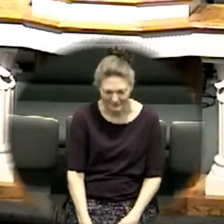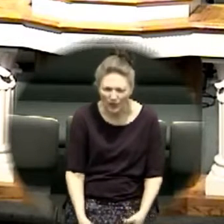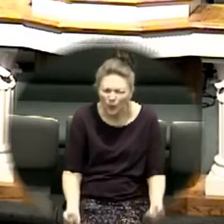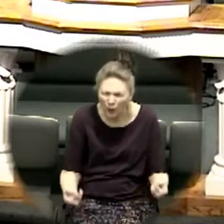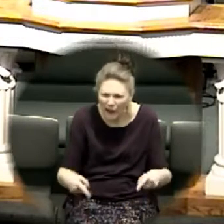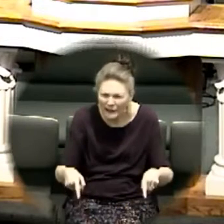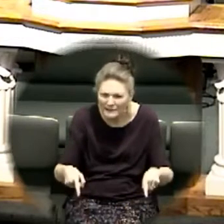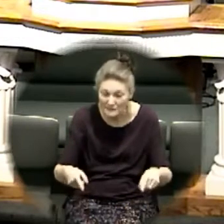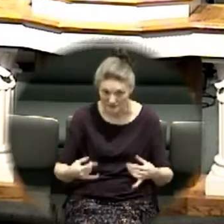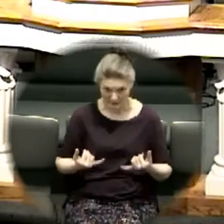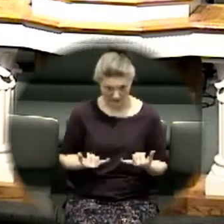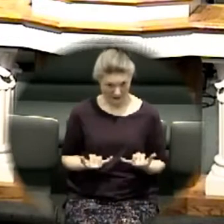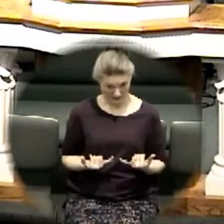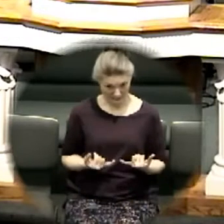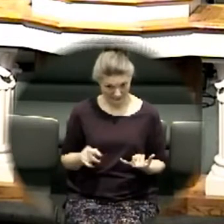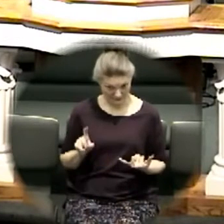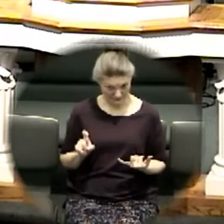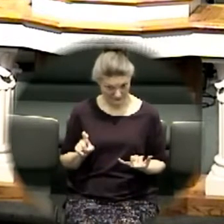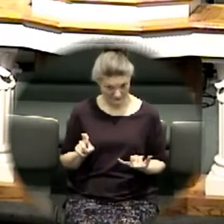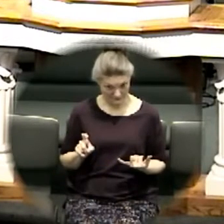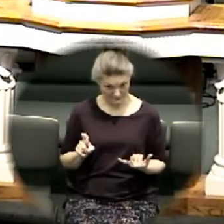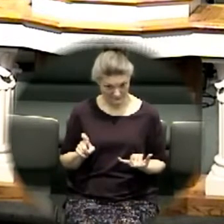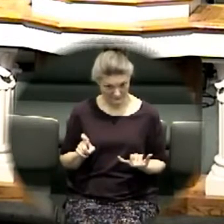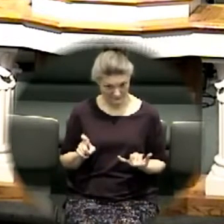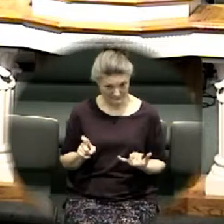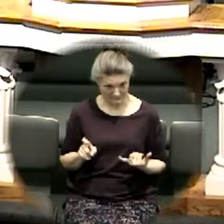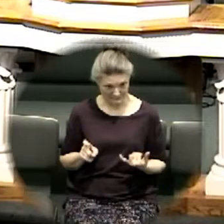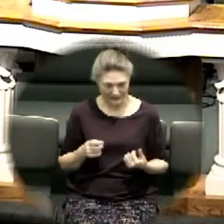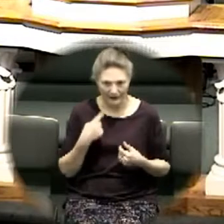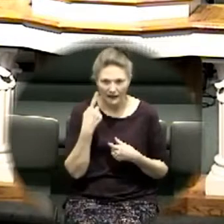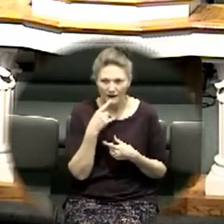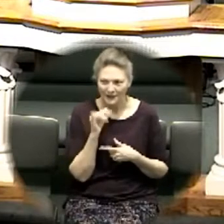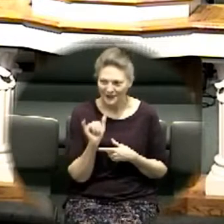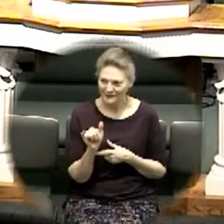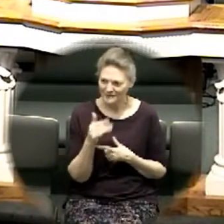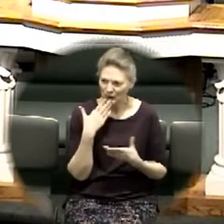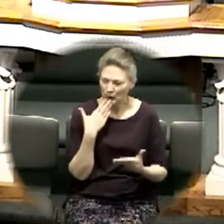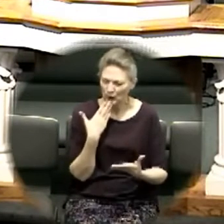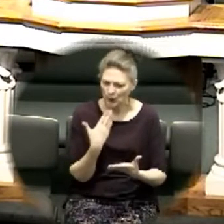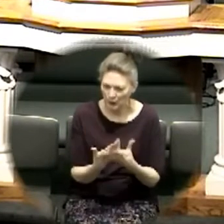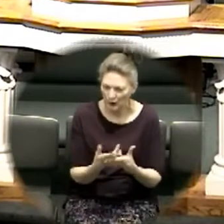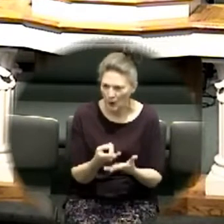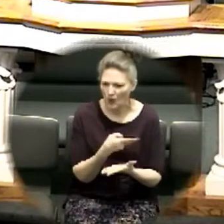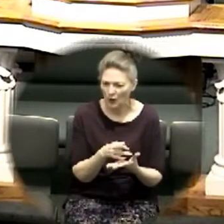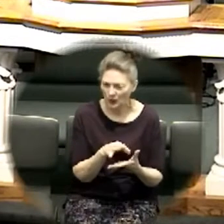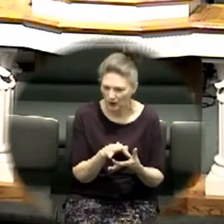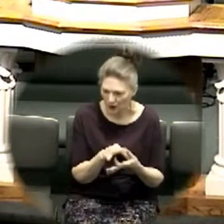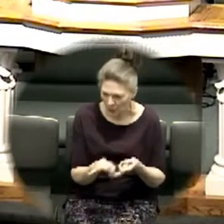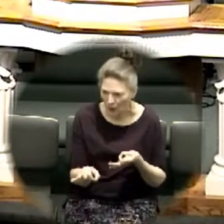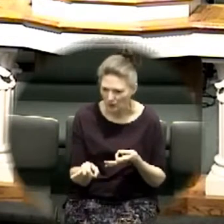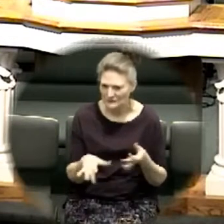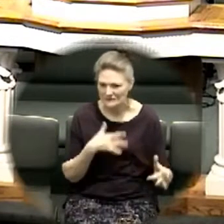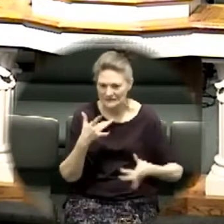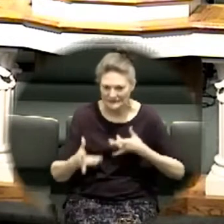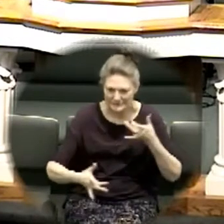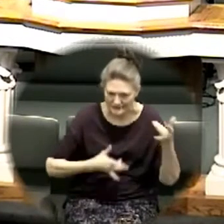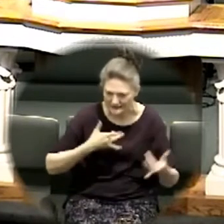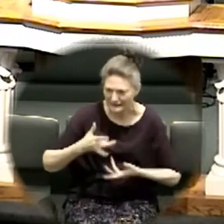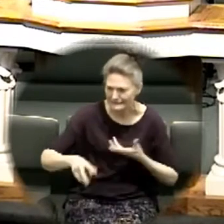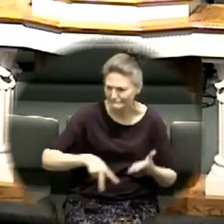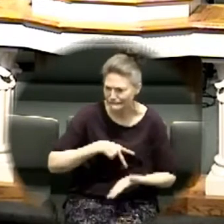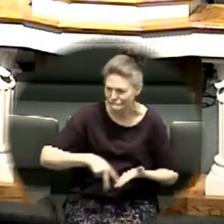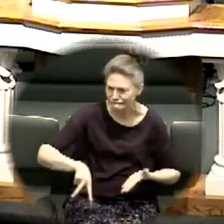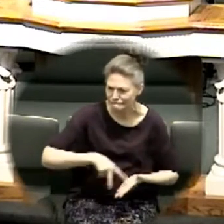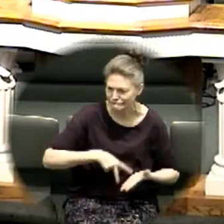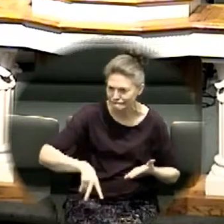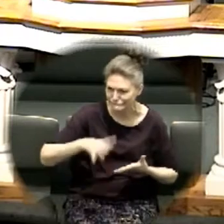when today i mean he looked like he was having a good old holy ghost hoedown you all want it i